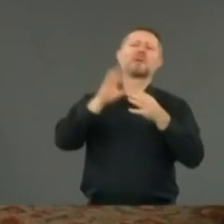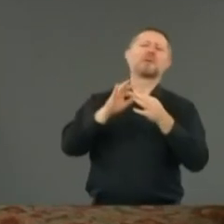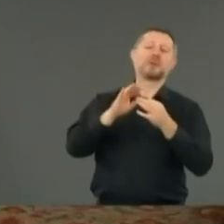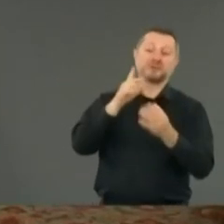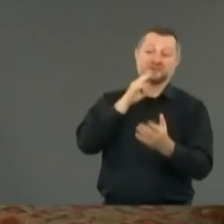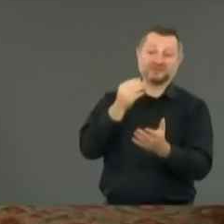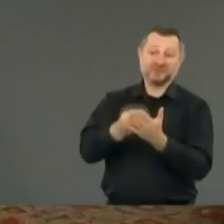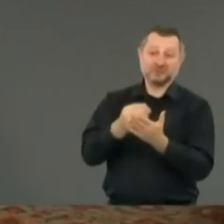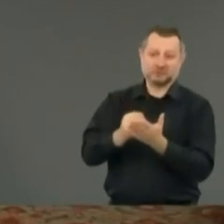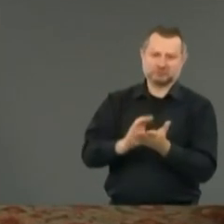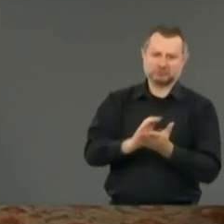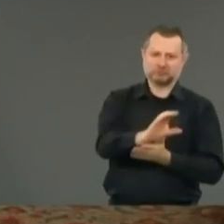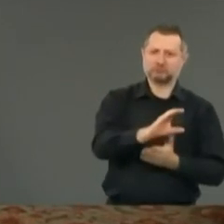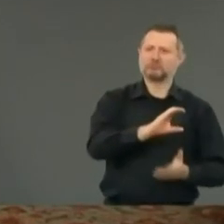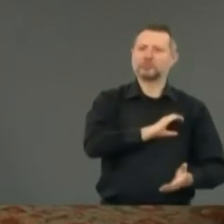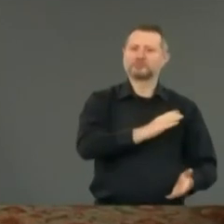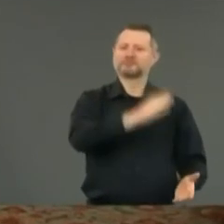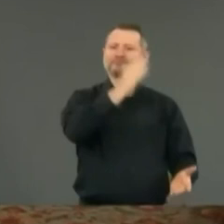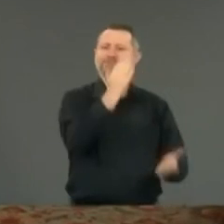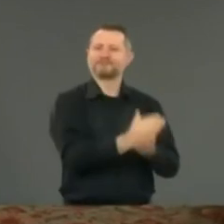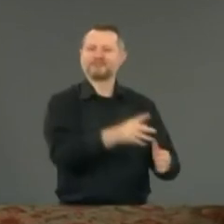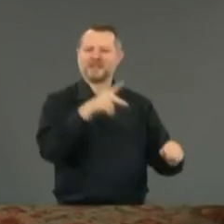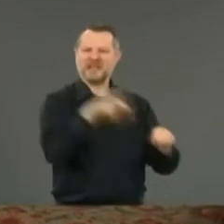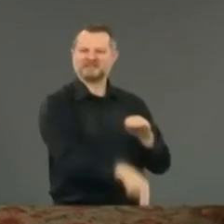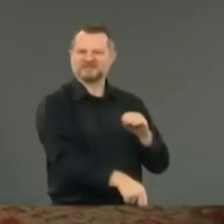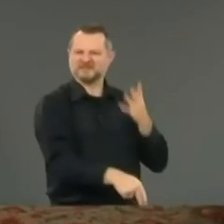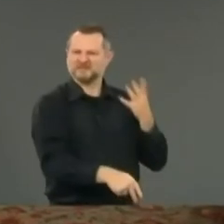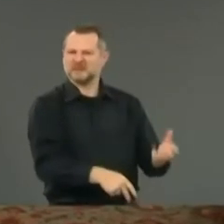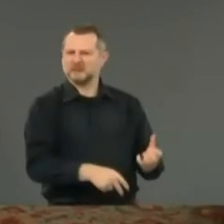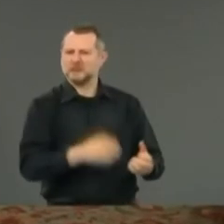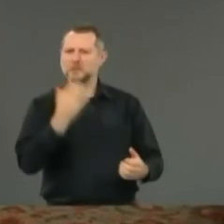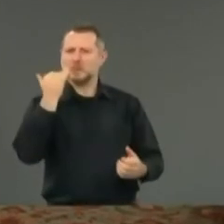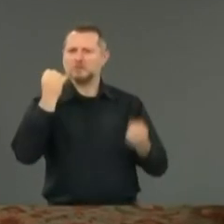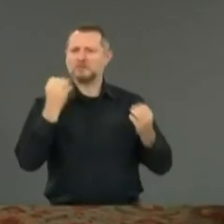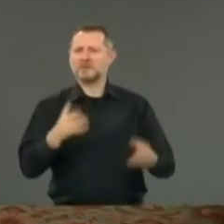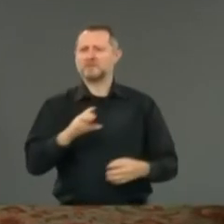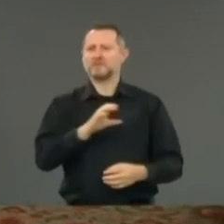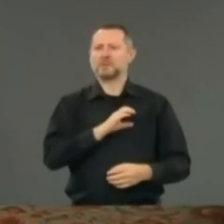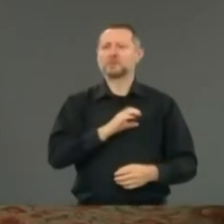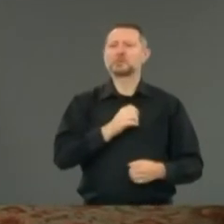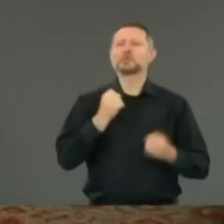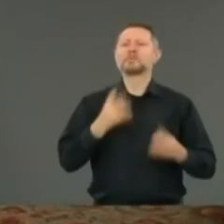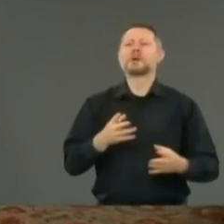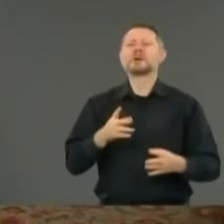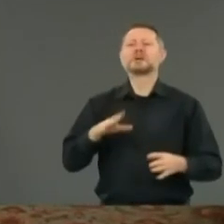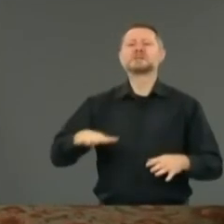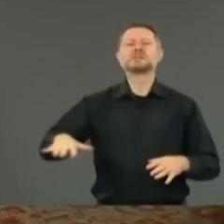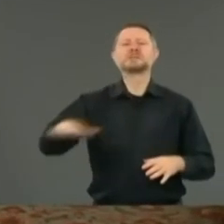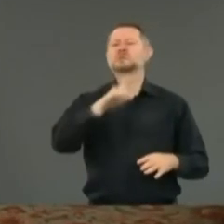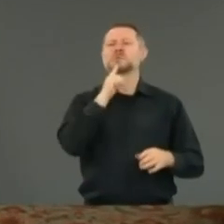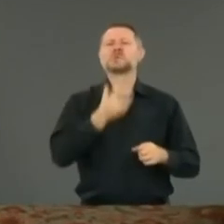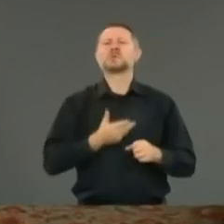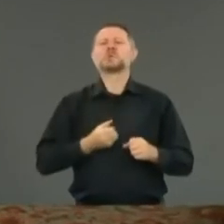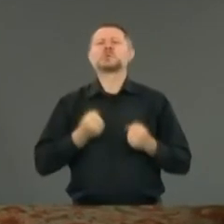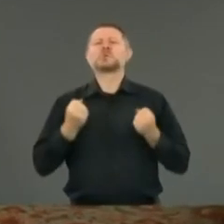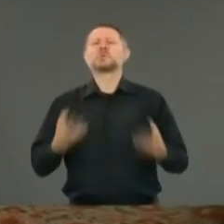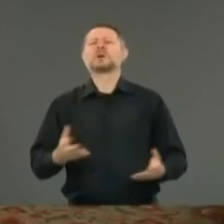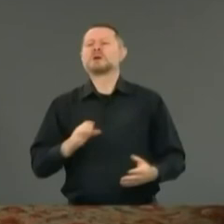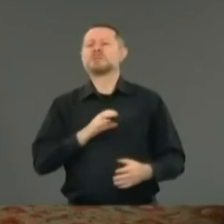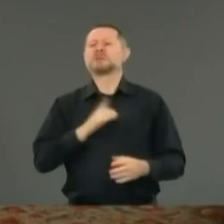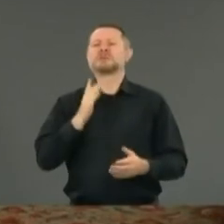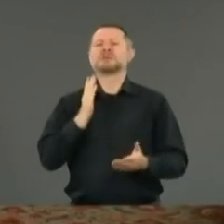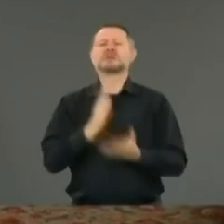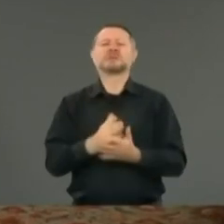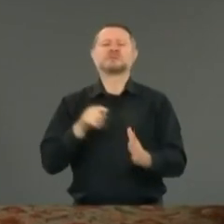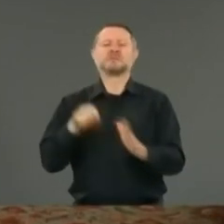the argument that there are a lot of police, too many police, and that if police can't stop killing black Americans.